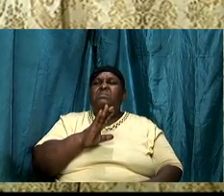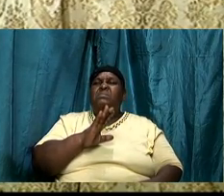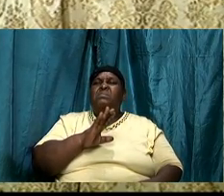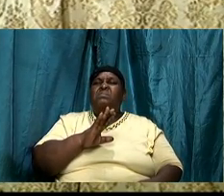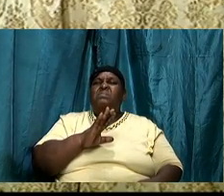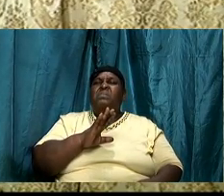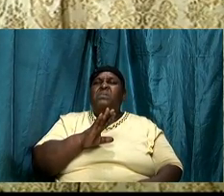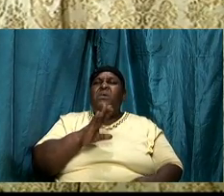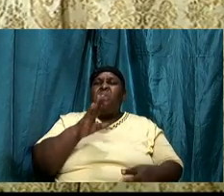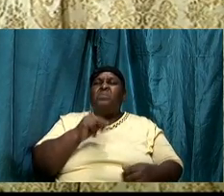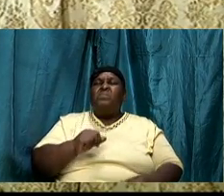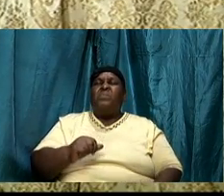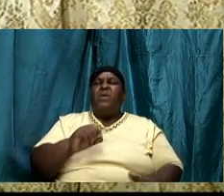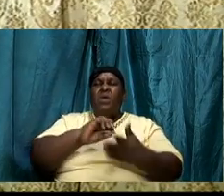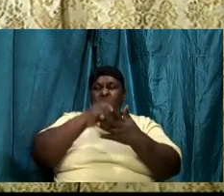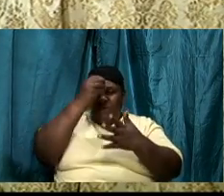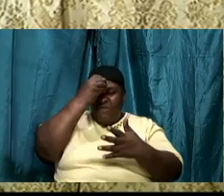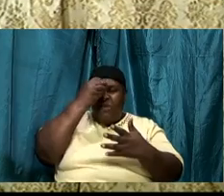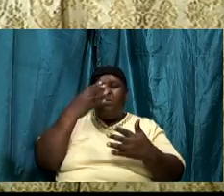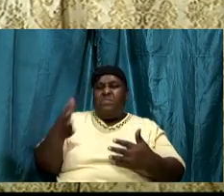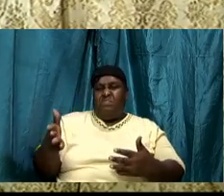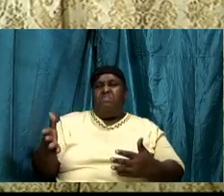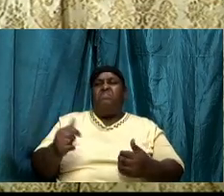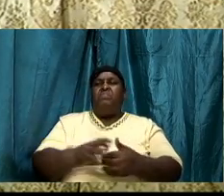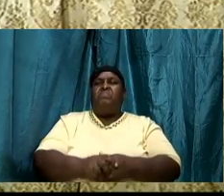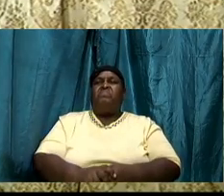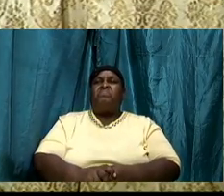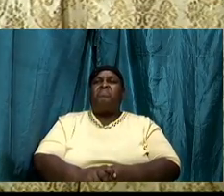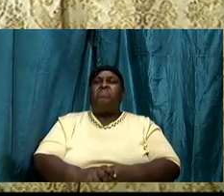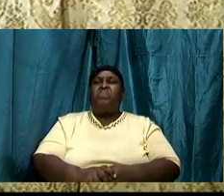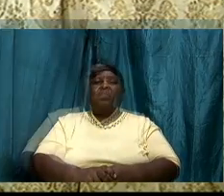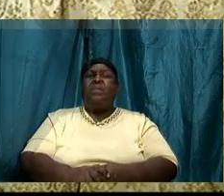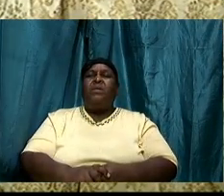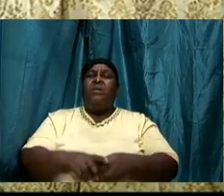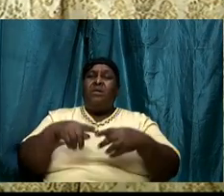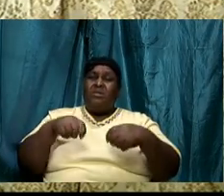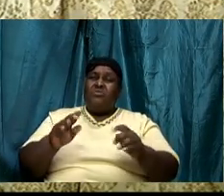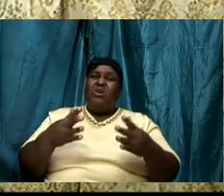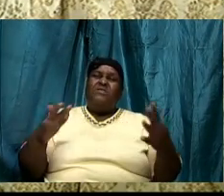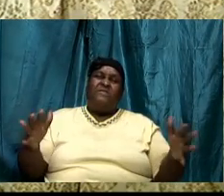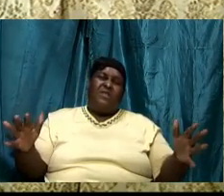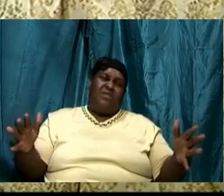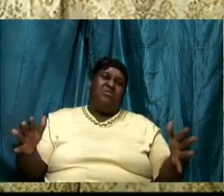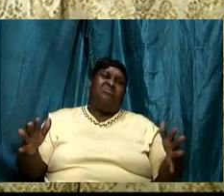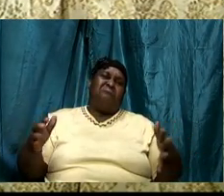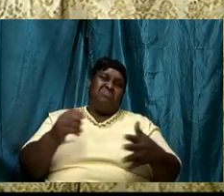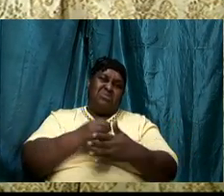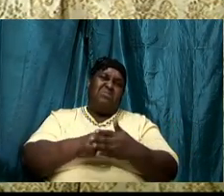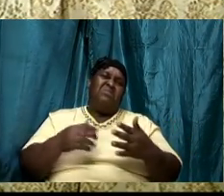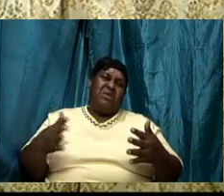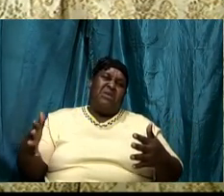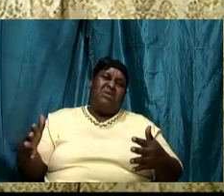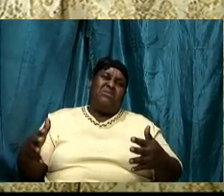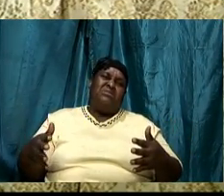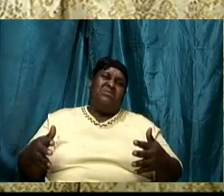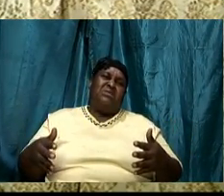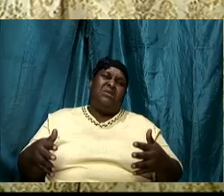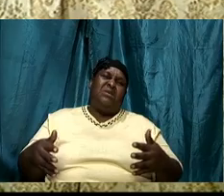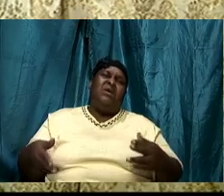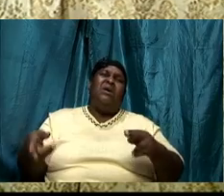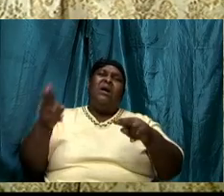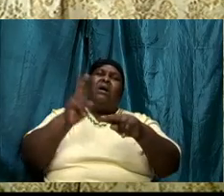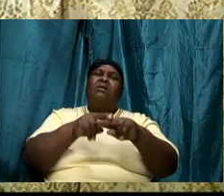I want to pick up on that as we move on this evening to try to wrap up on some things and to bring home some additional